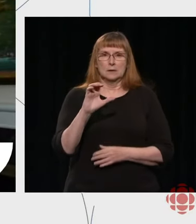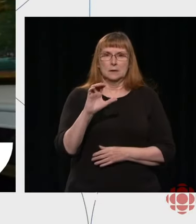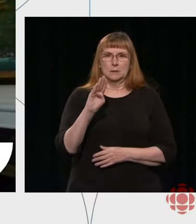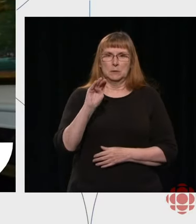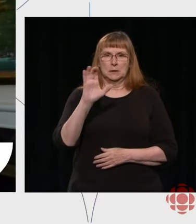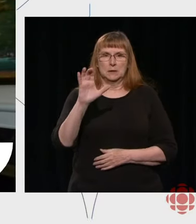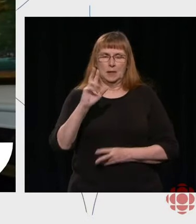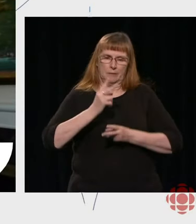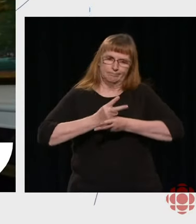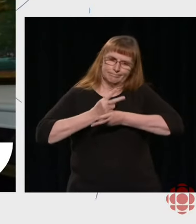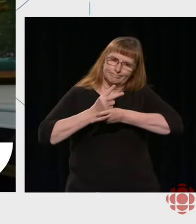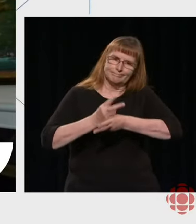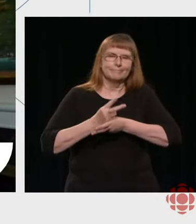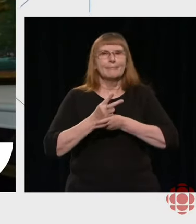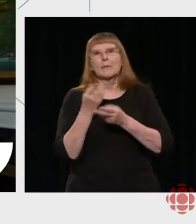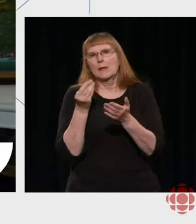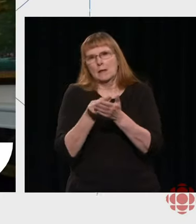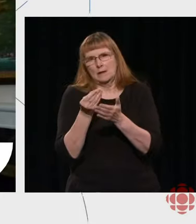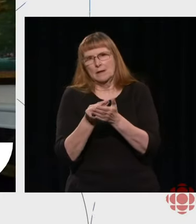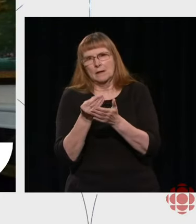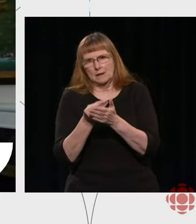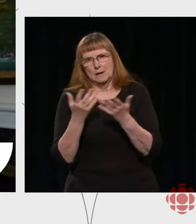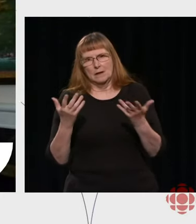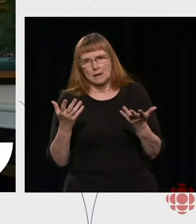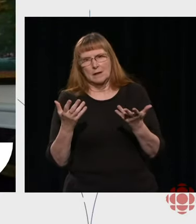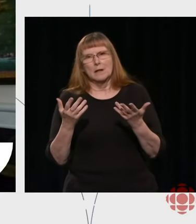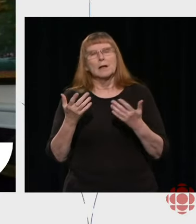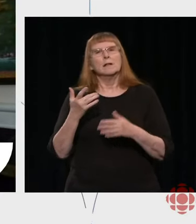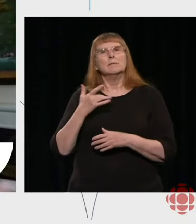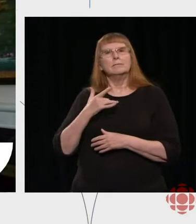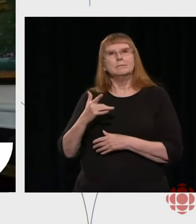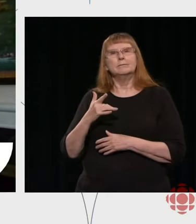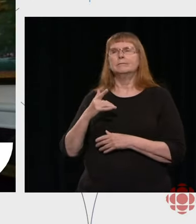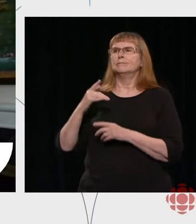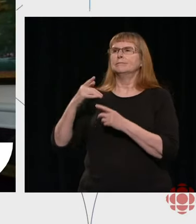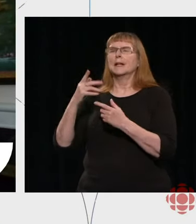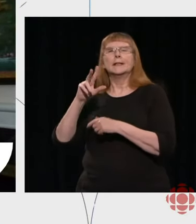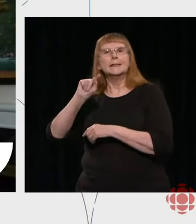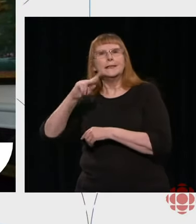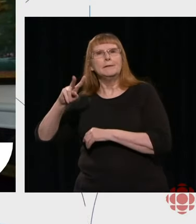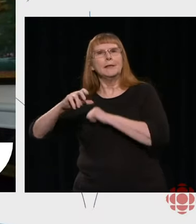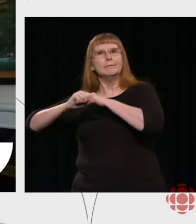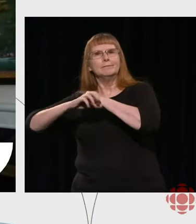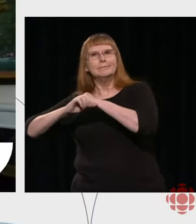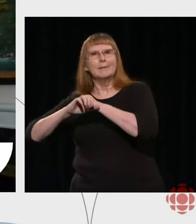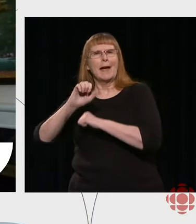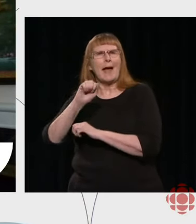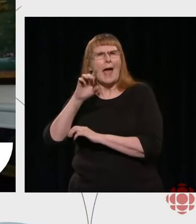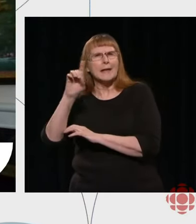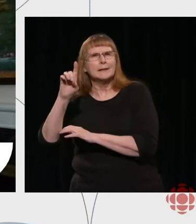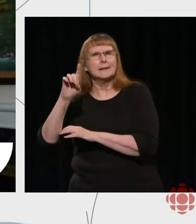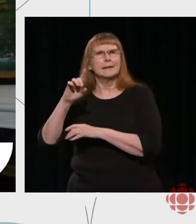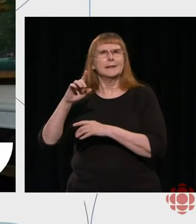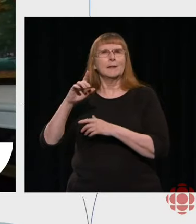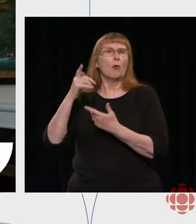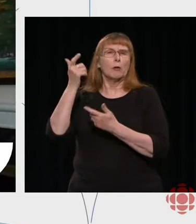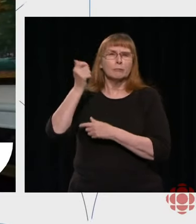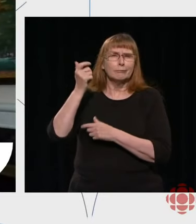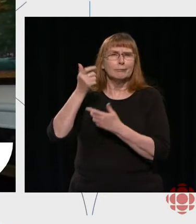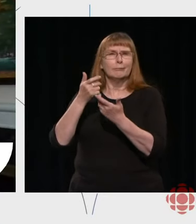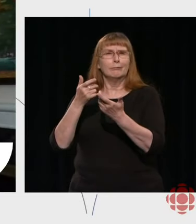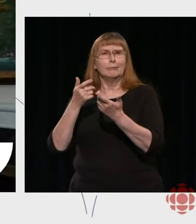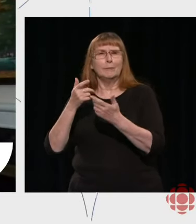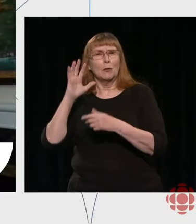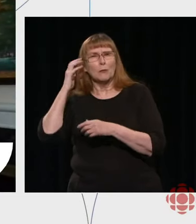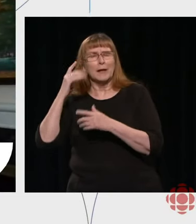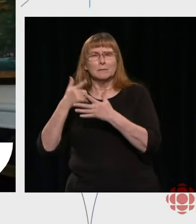financial pressures from declines in traditional television revenue, both advertising and subscription, as well as